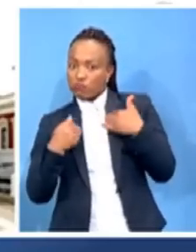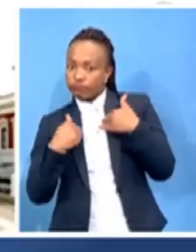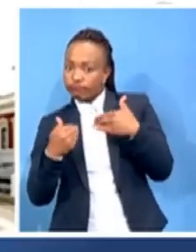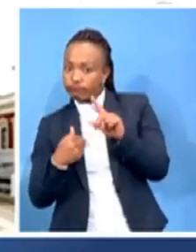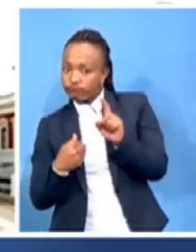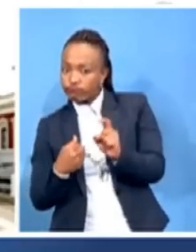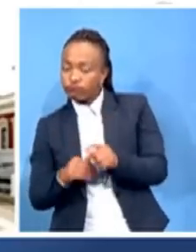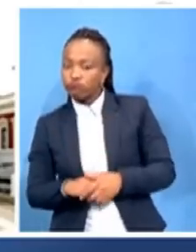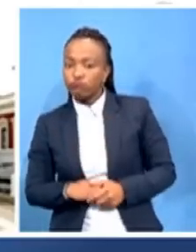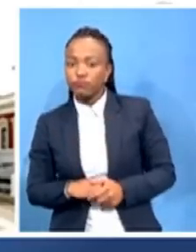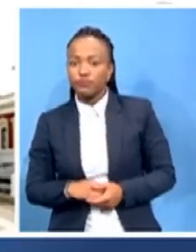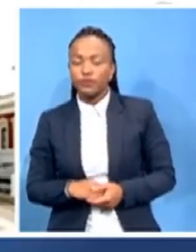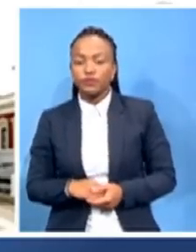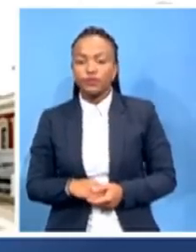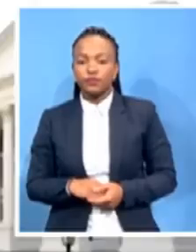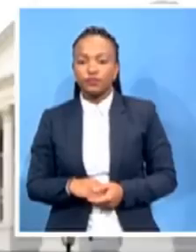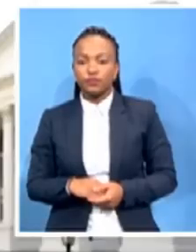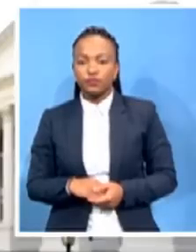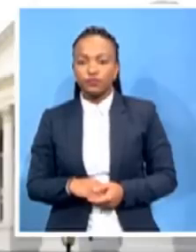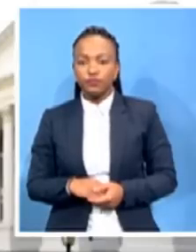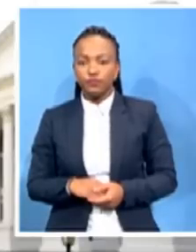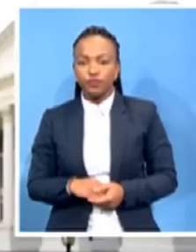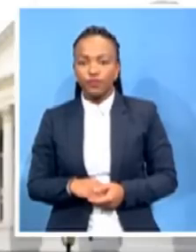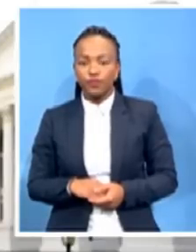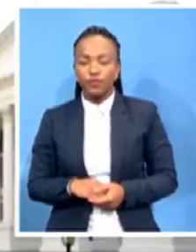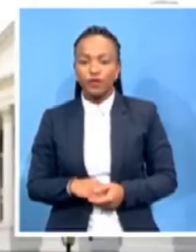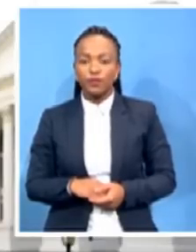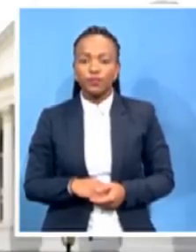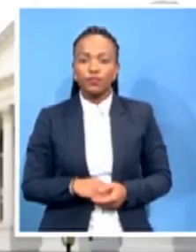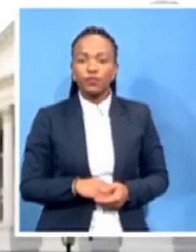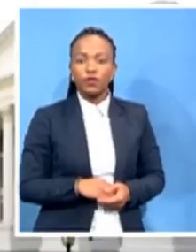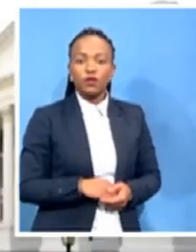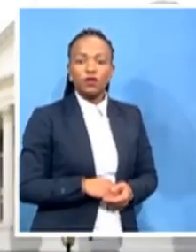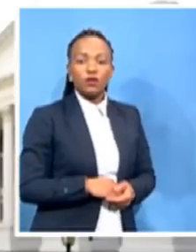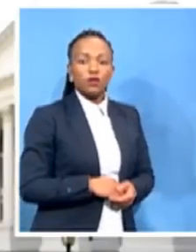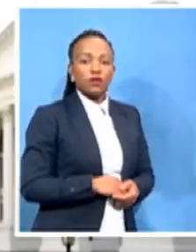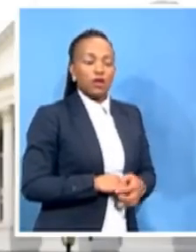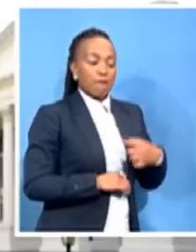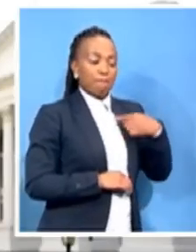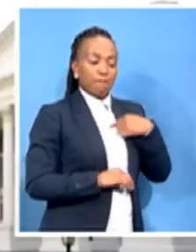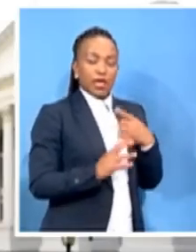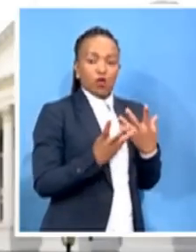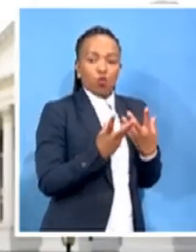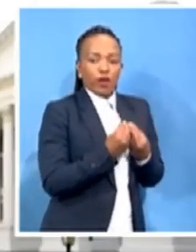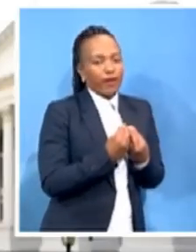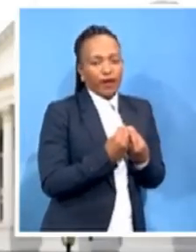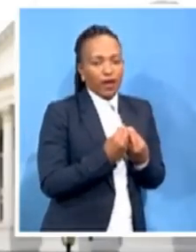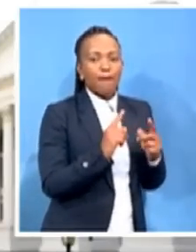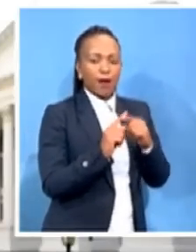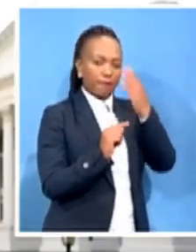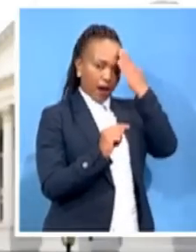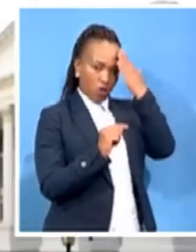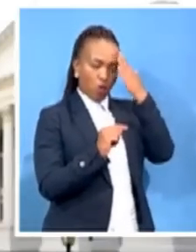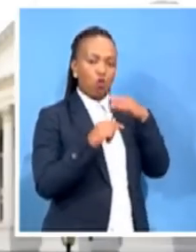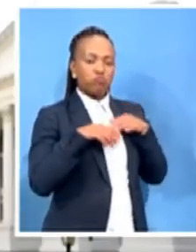I'm not with them, but I know about the march and the grievances and the question that you have just asked about